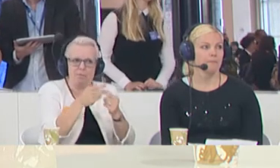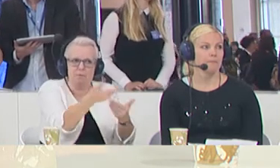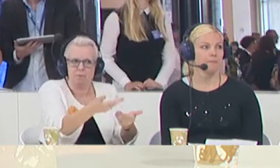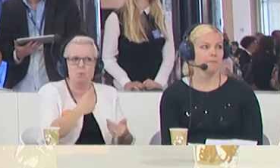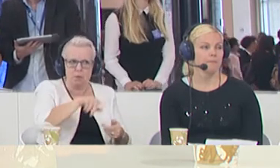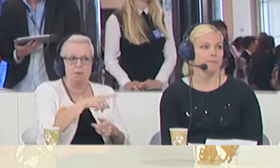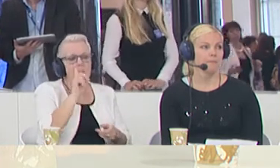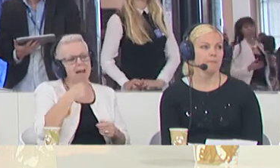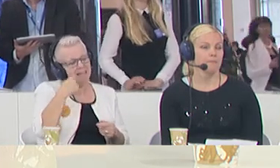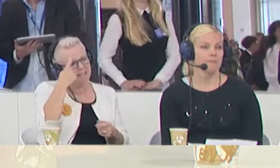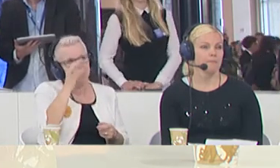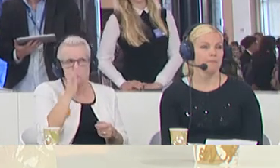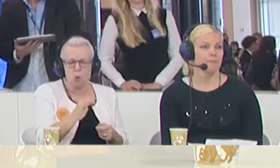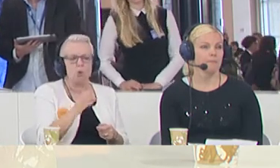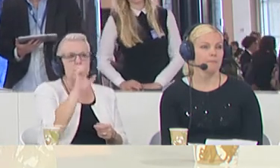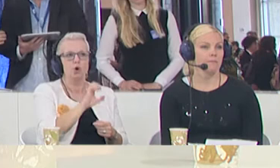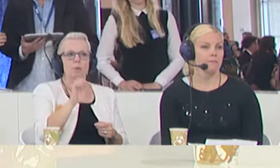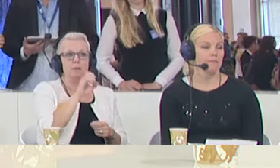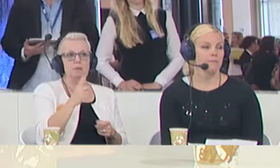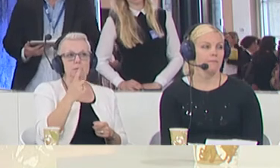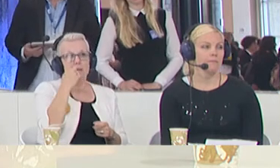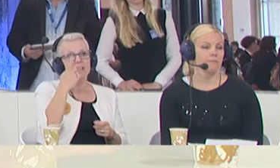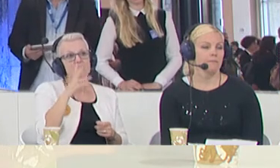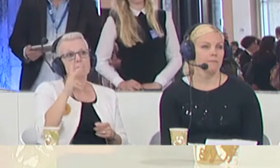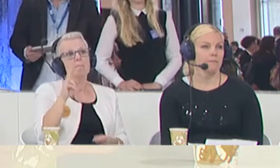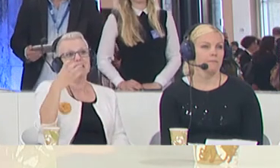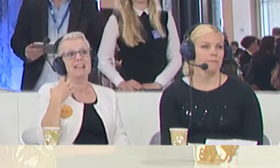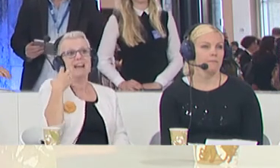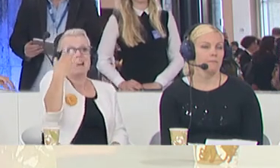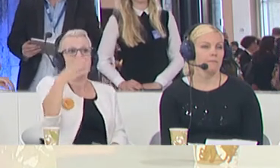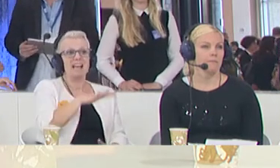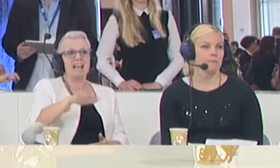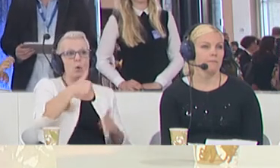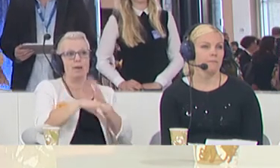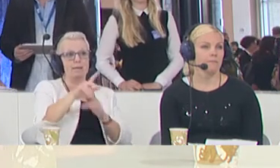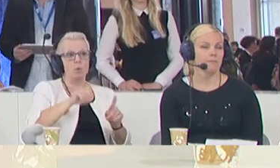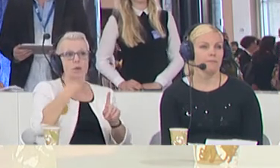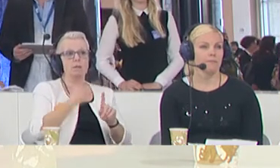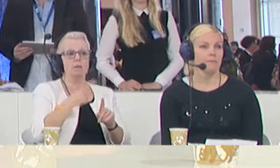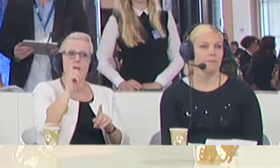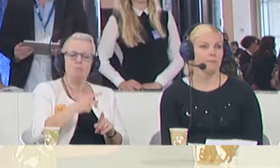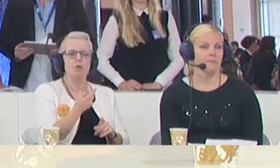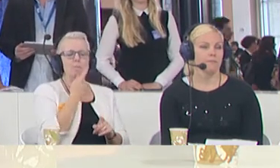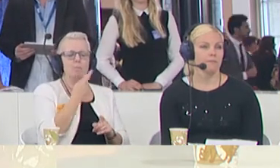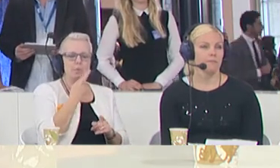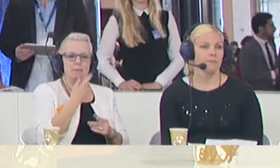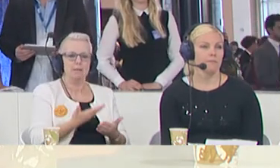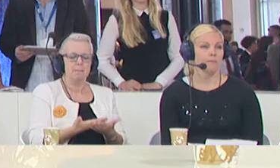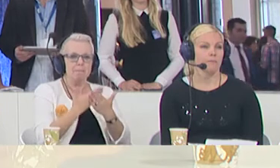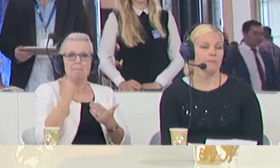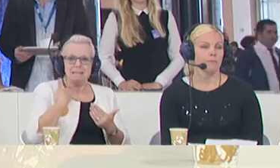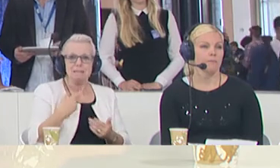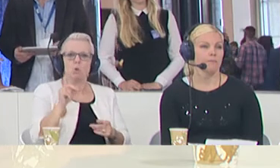think that Europe, as one of the richest regions in the world, has to do its share to help people who are fleeing